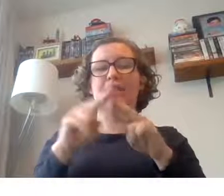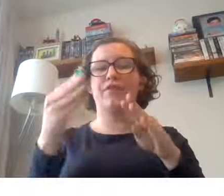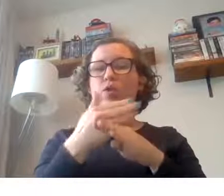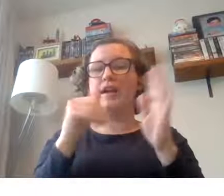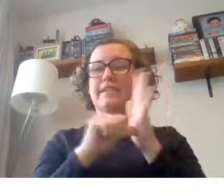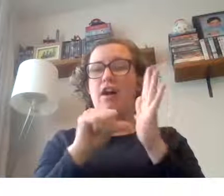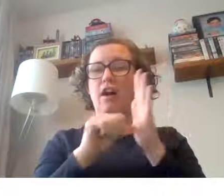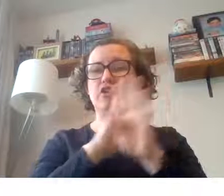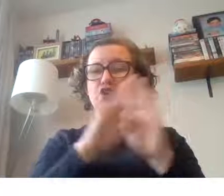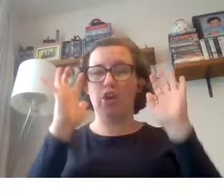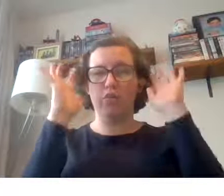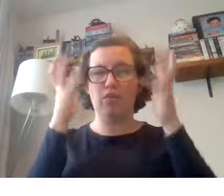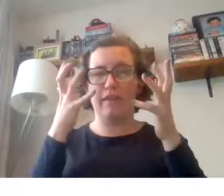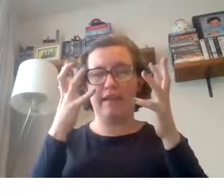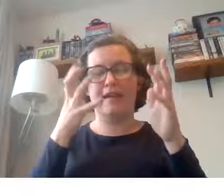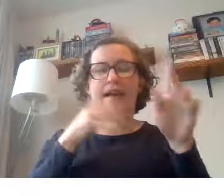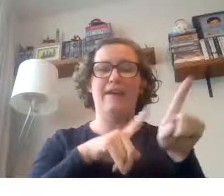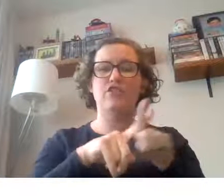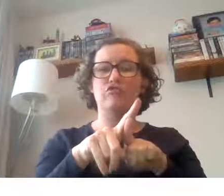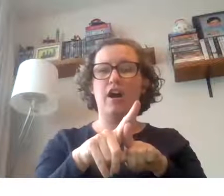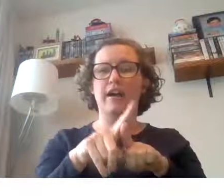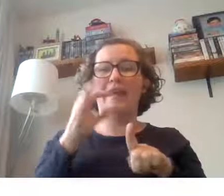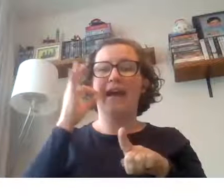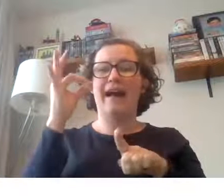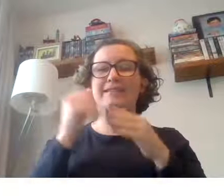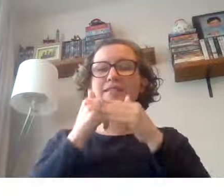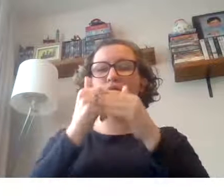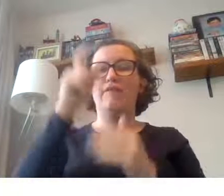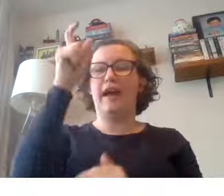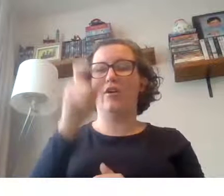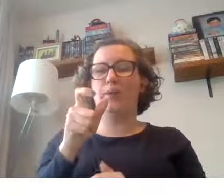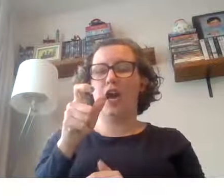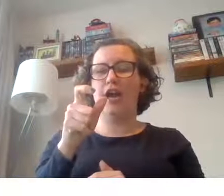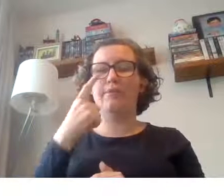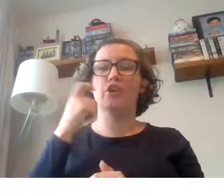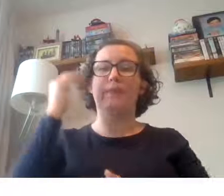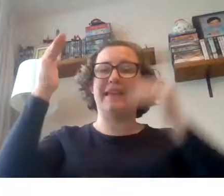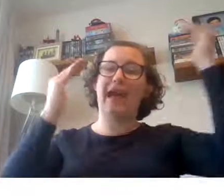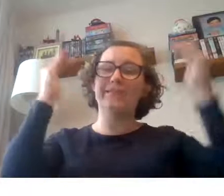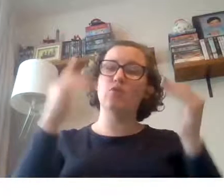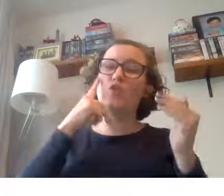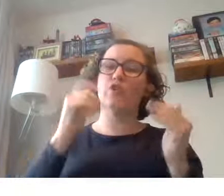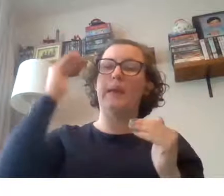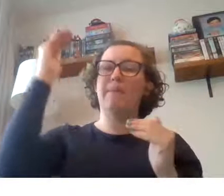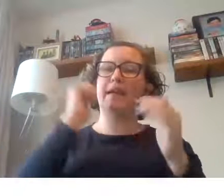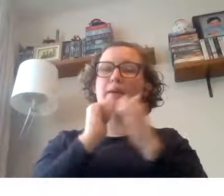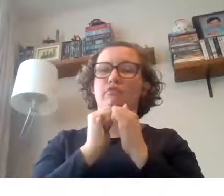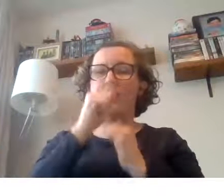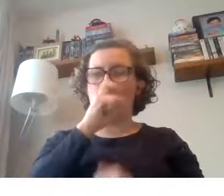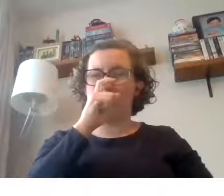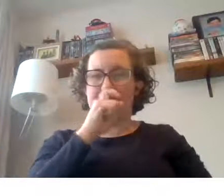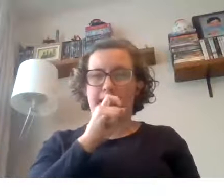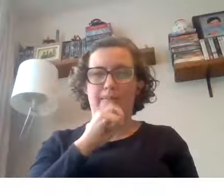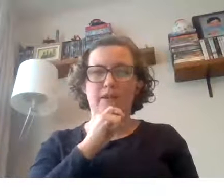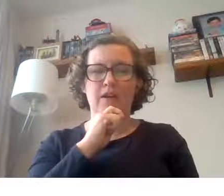if the work is hard don't worry have a try ask someone for help at home could be an adult could be a bigger